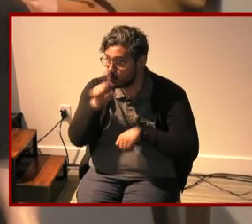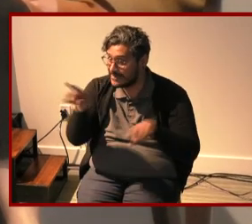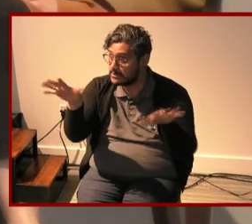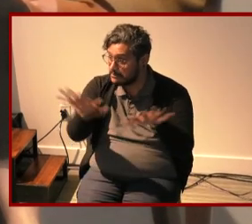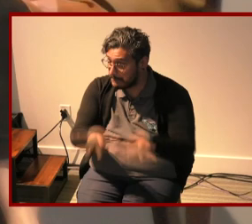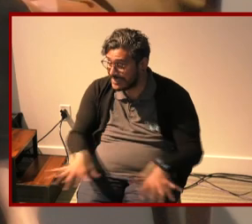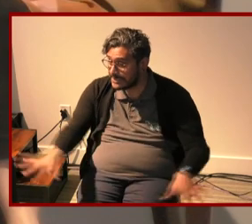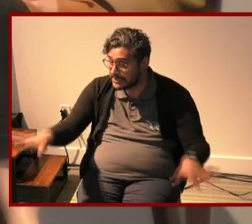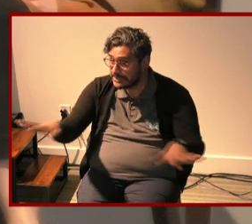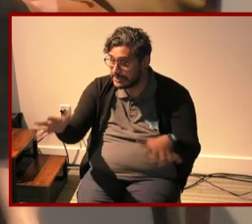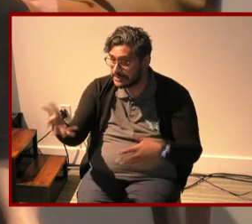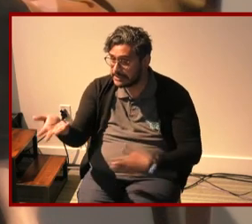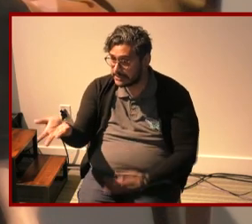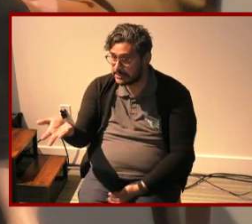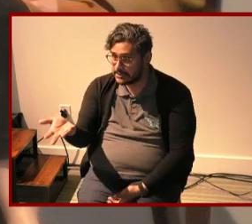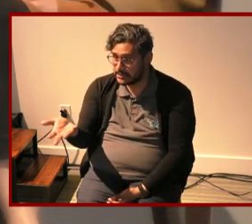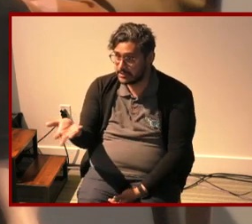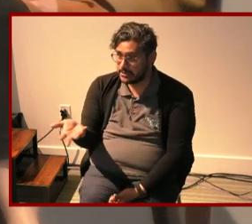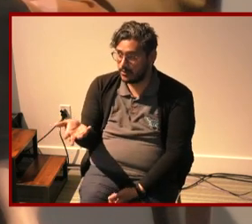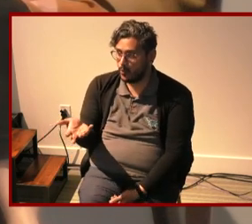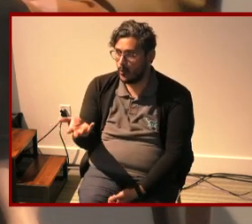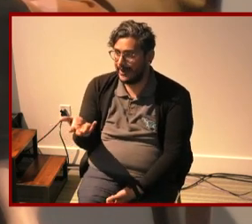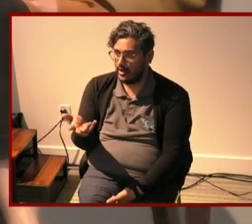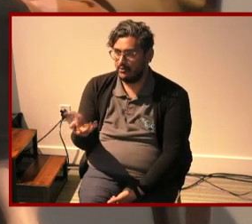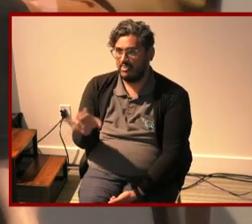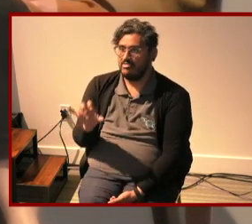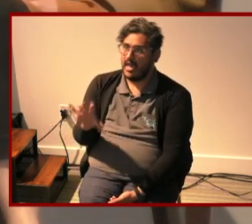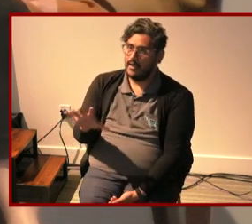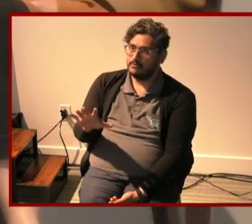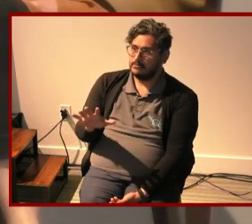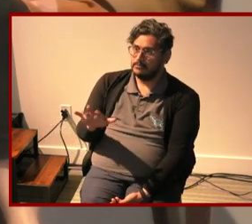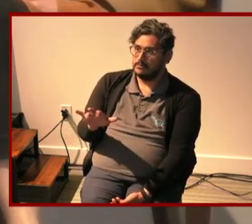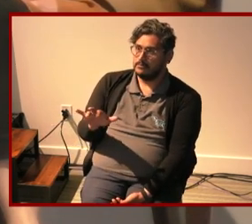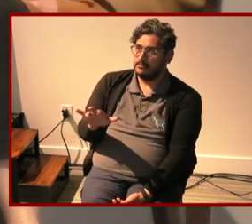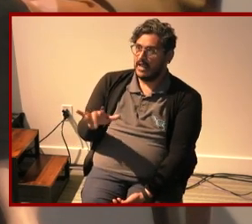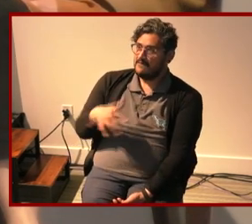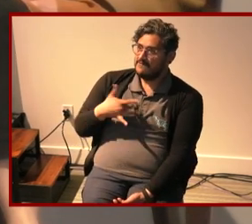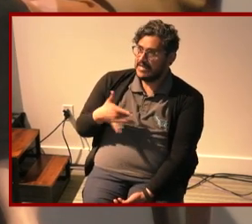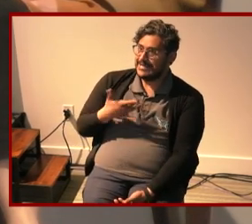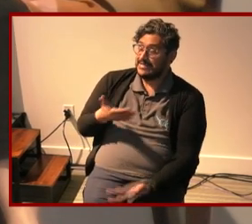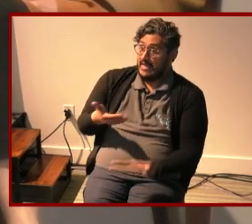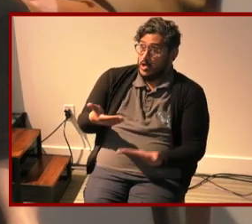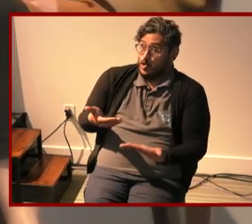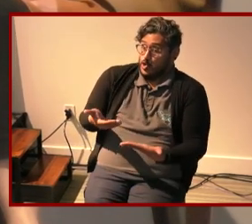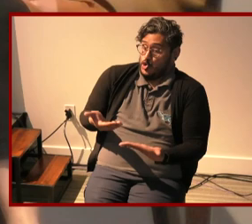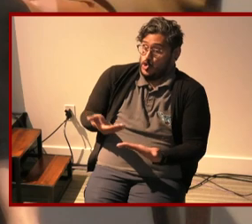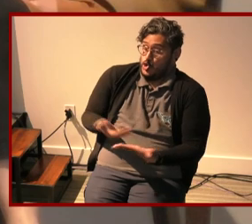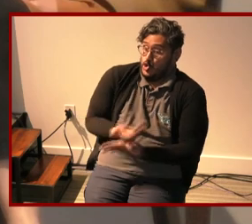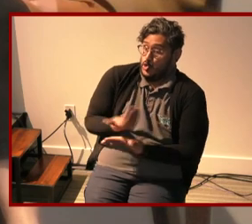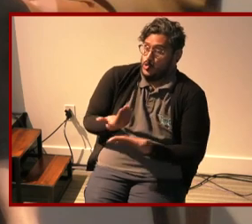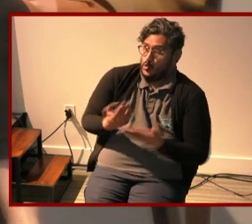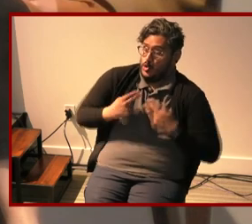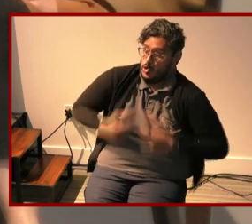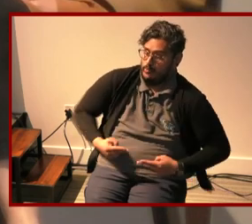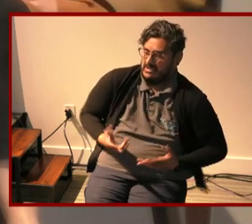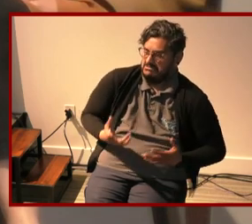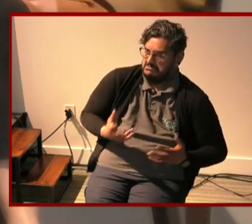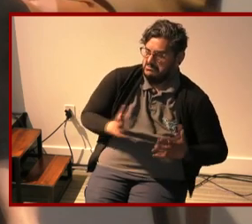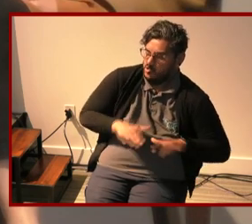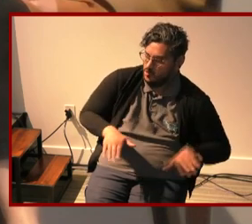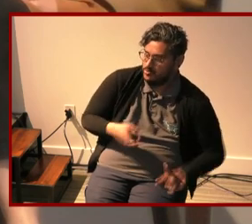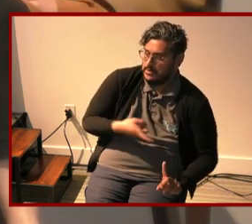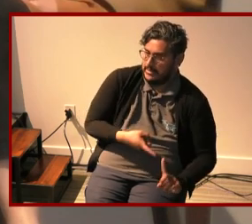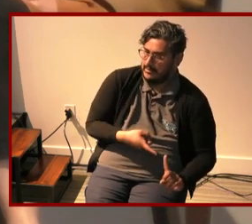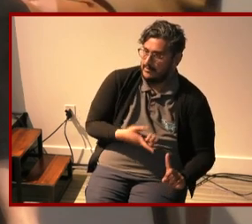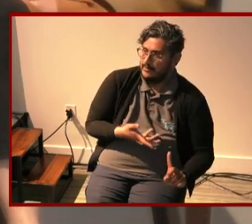this notion that new humans children they're new humans they're they're trying to